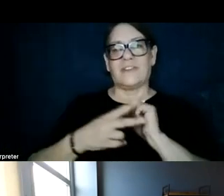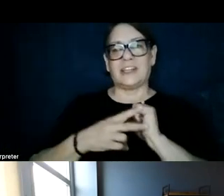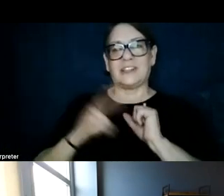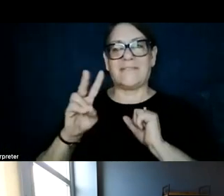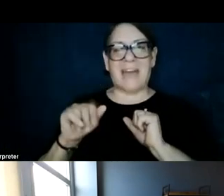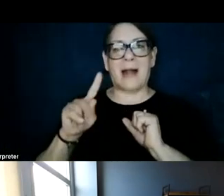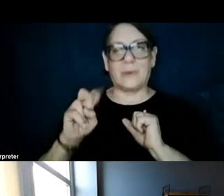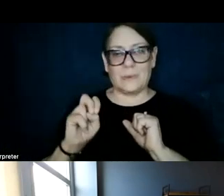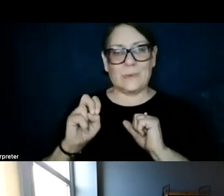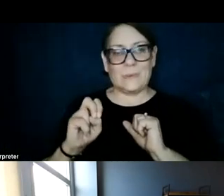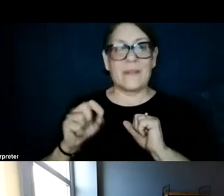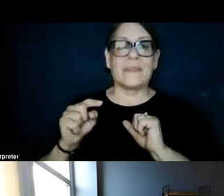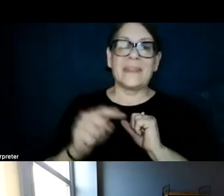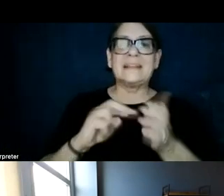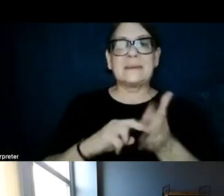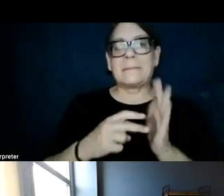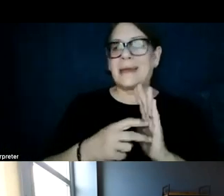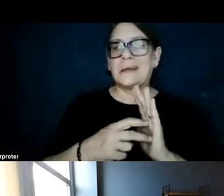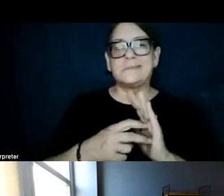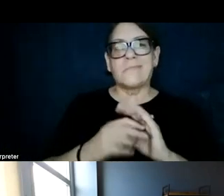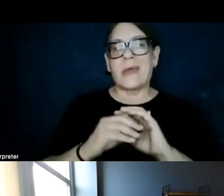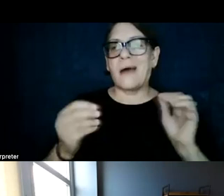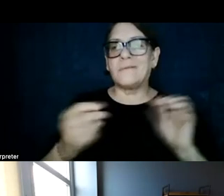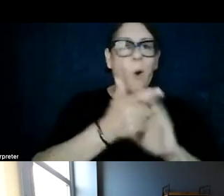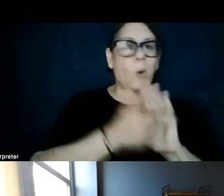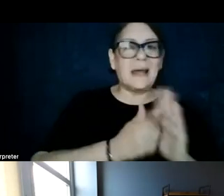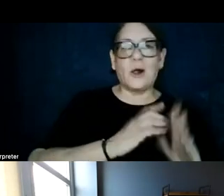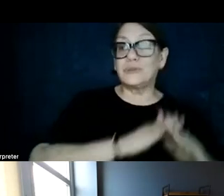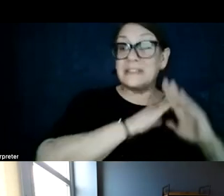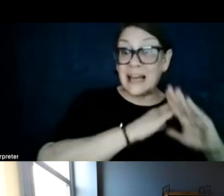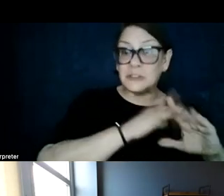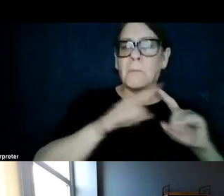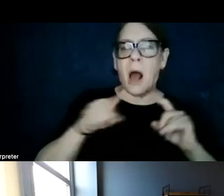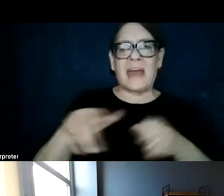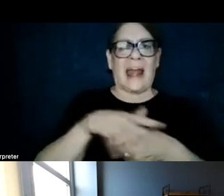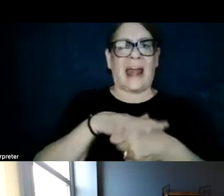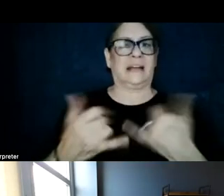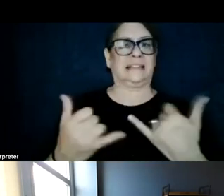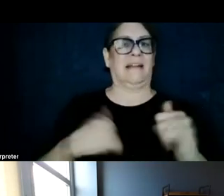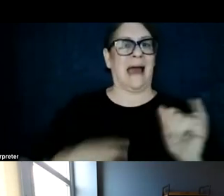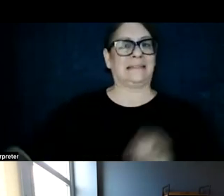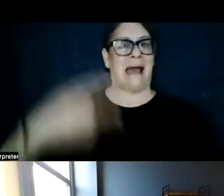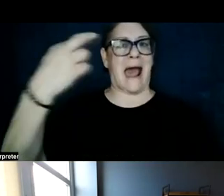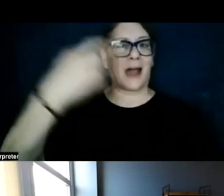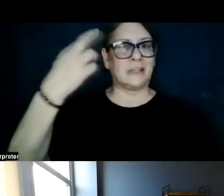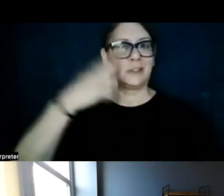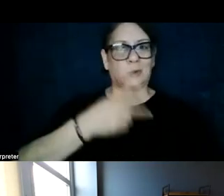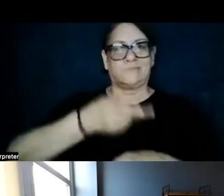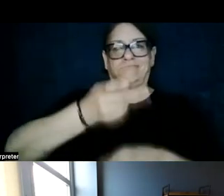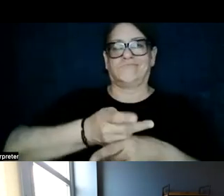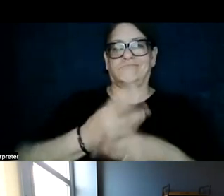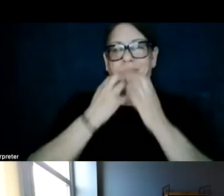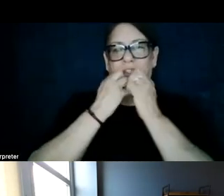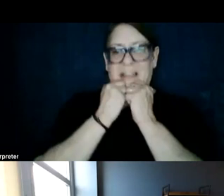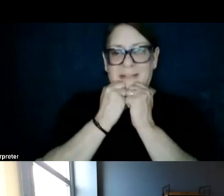these are areas that don't have any legal or administrative protections, but still have high conservation and ecological value